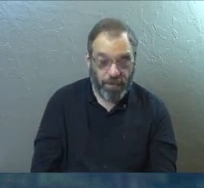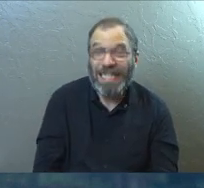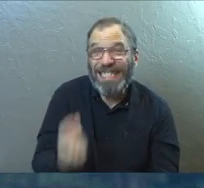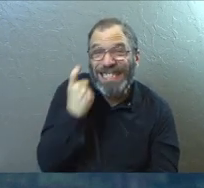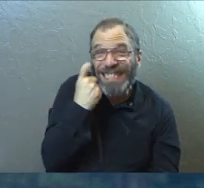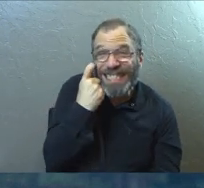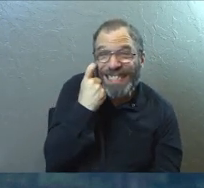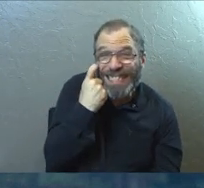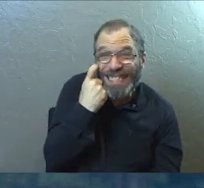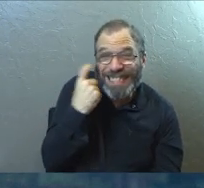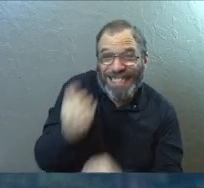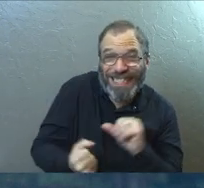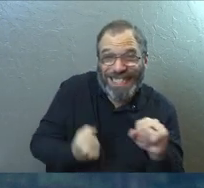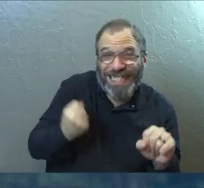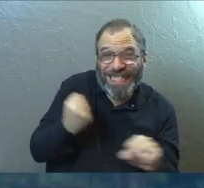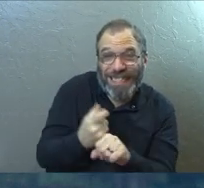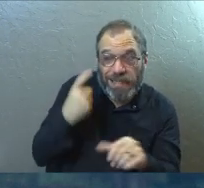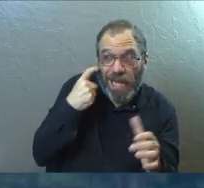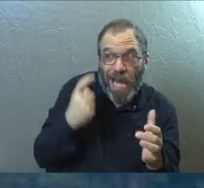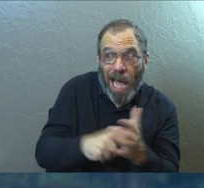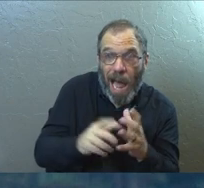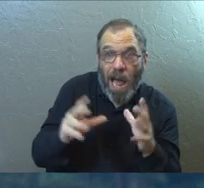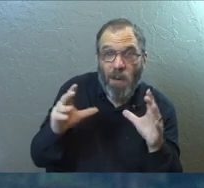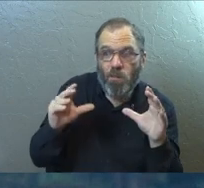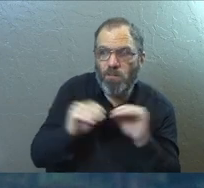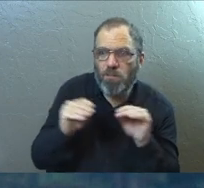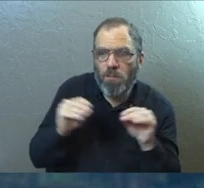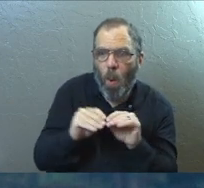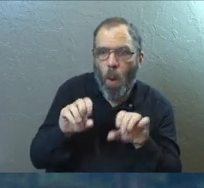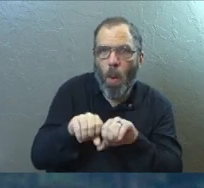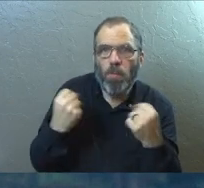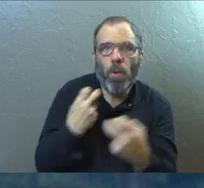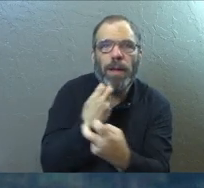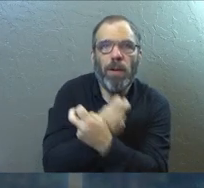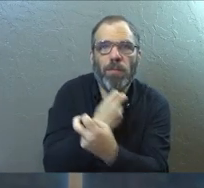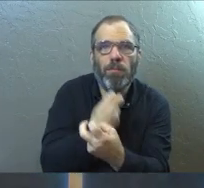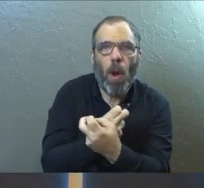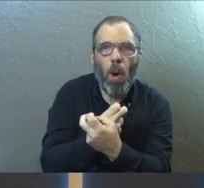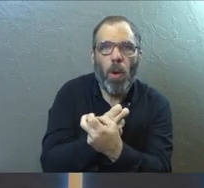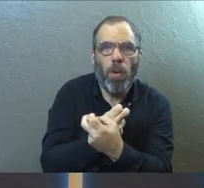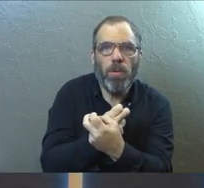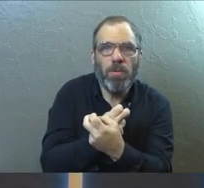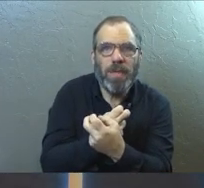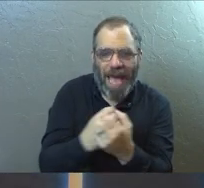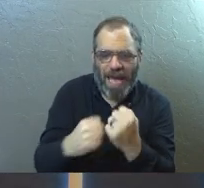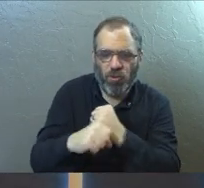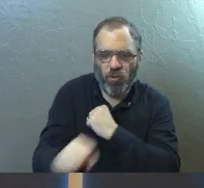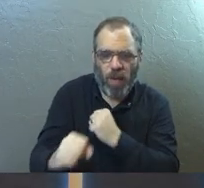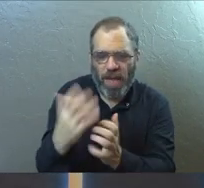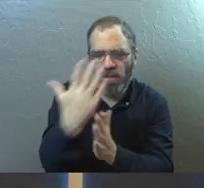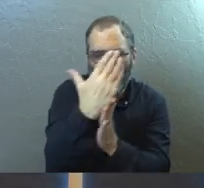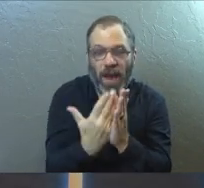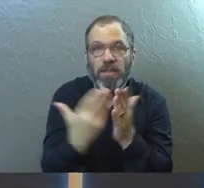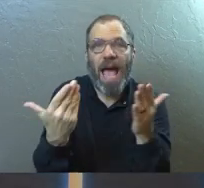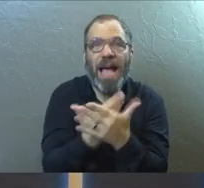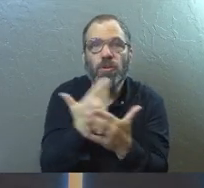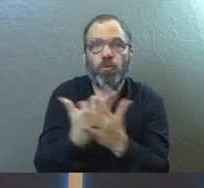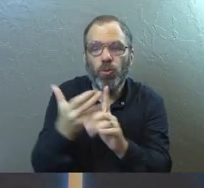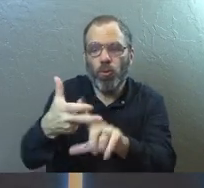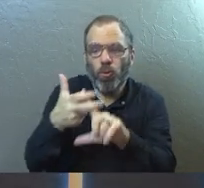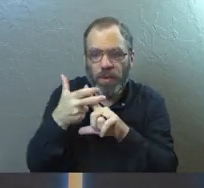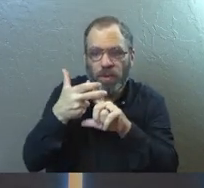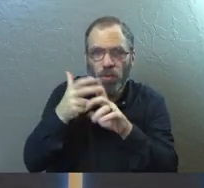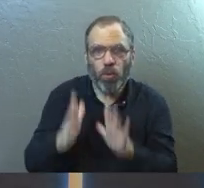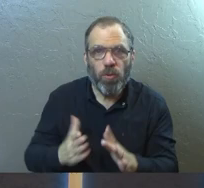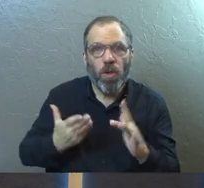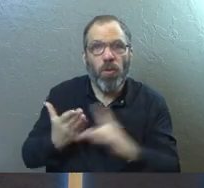Recently, in recent years, they have noticed a lot more broken bones and stress fractures in new recruits as they've gone through